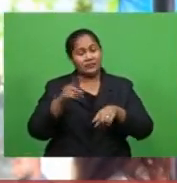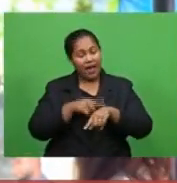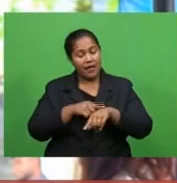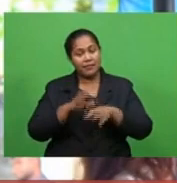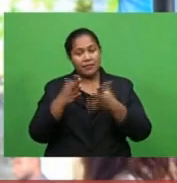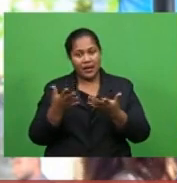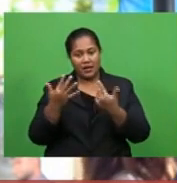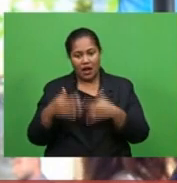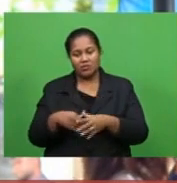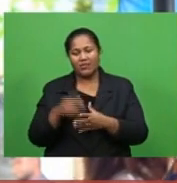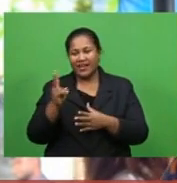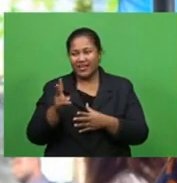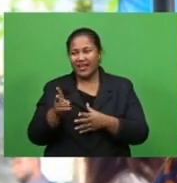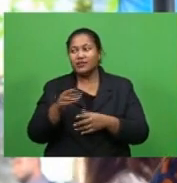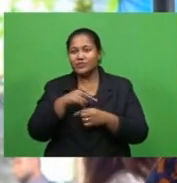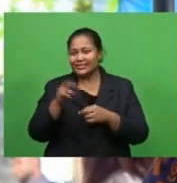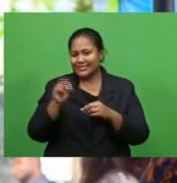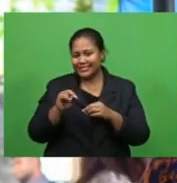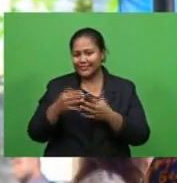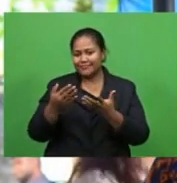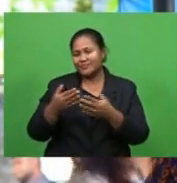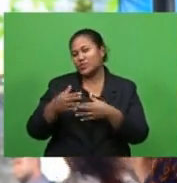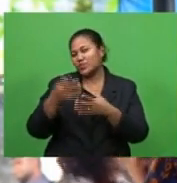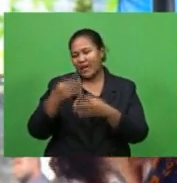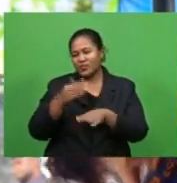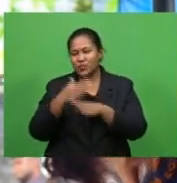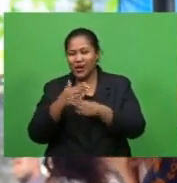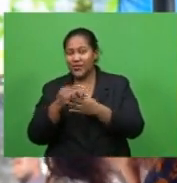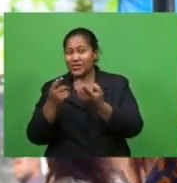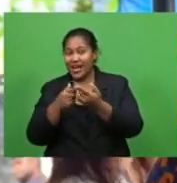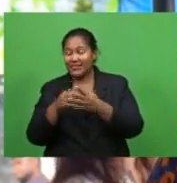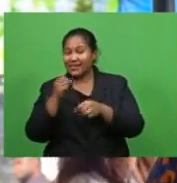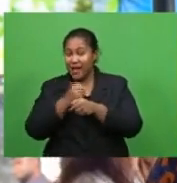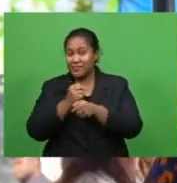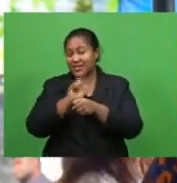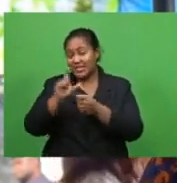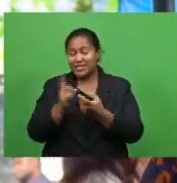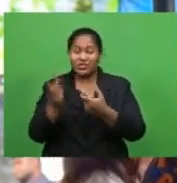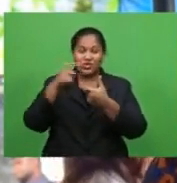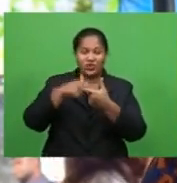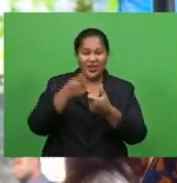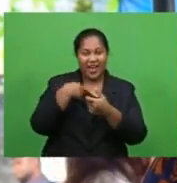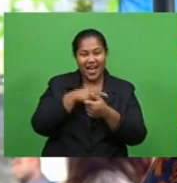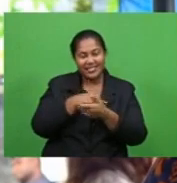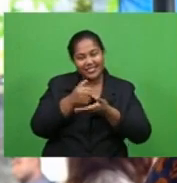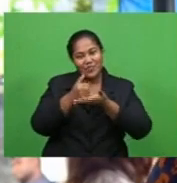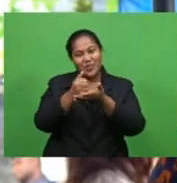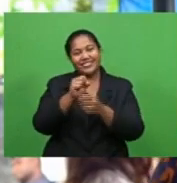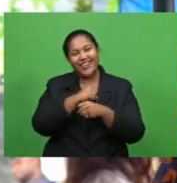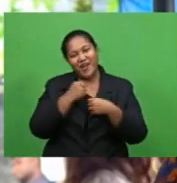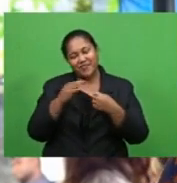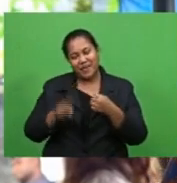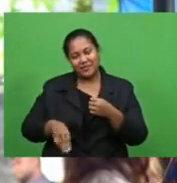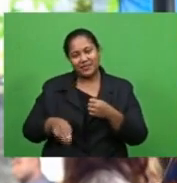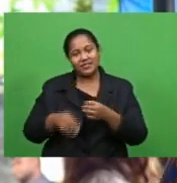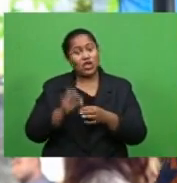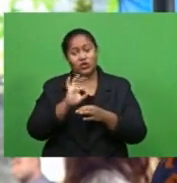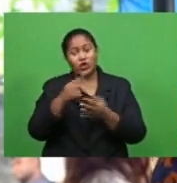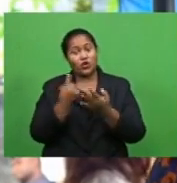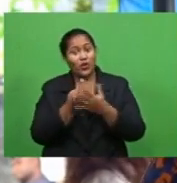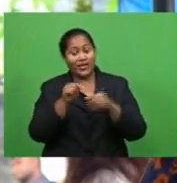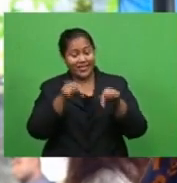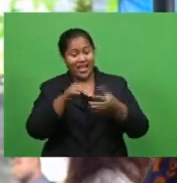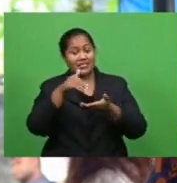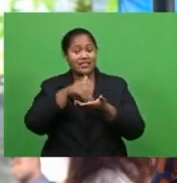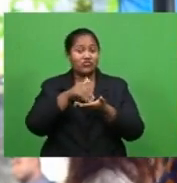then again, Digicel and a few other companies have joined us in terms of supporting our members. Not only in the central